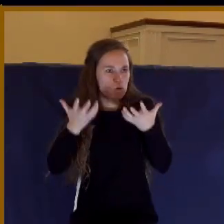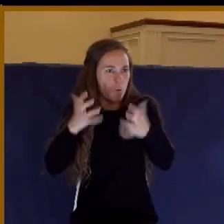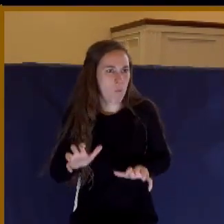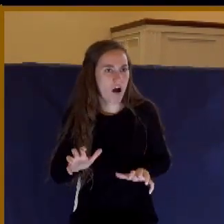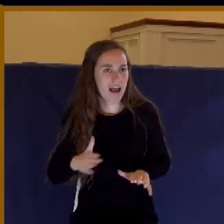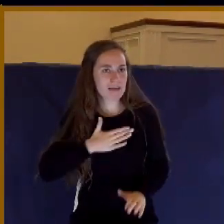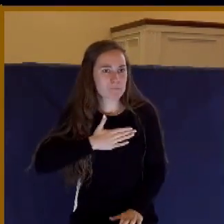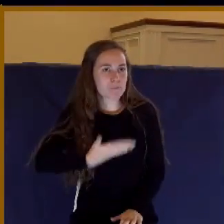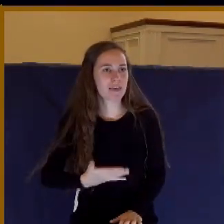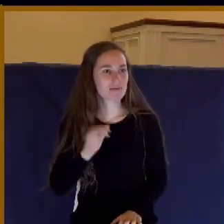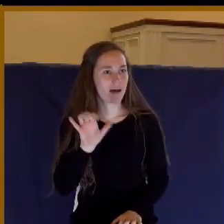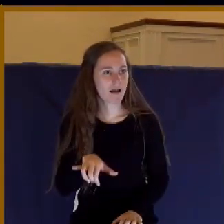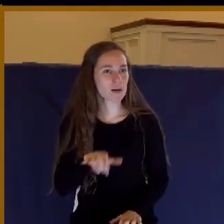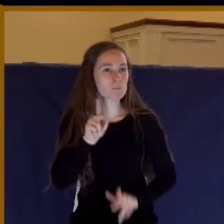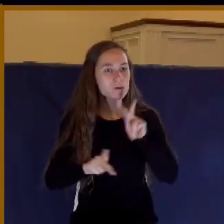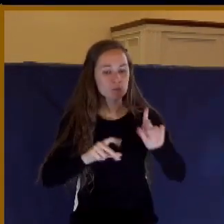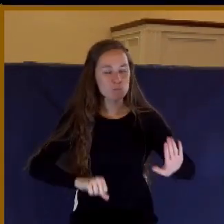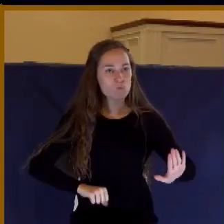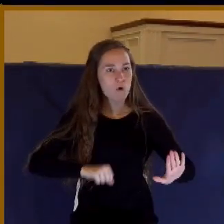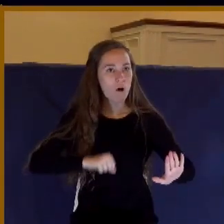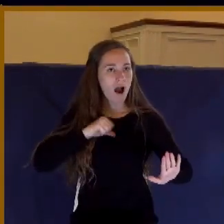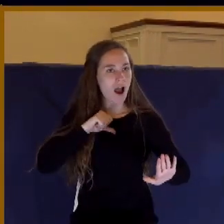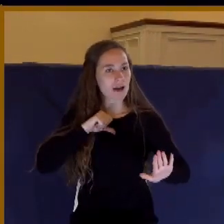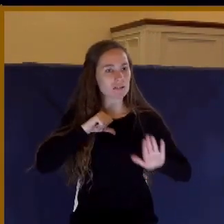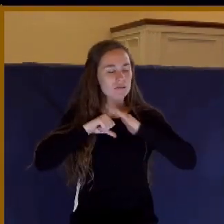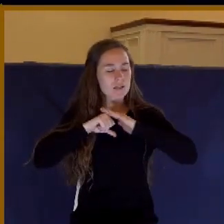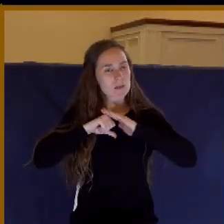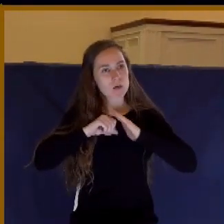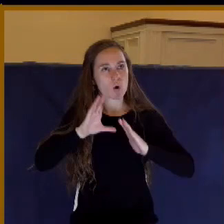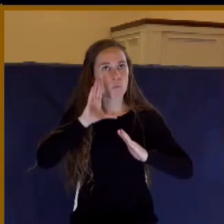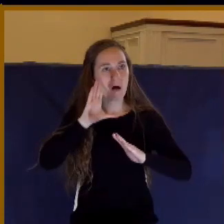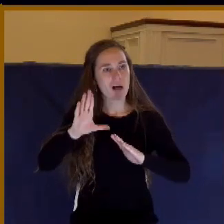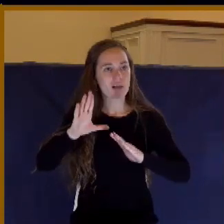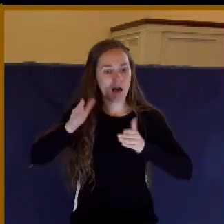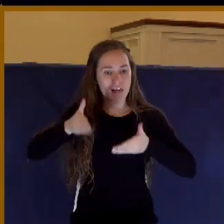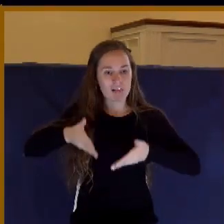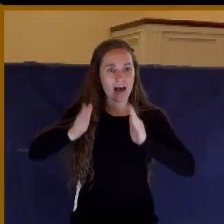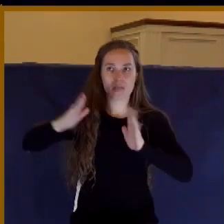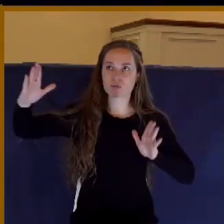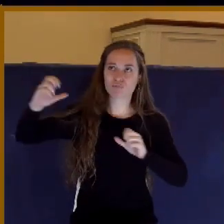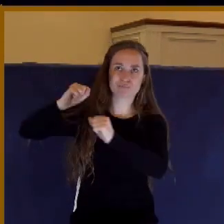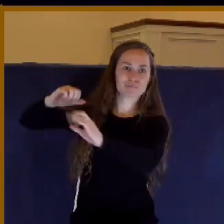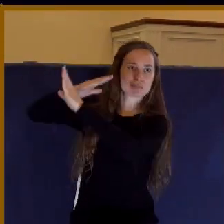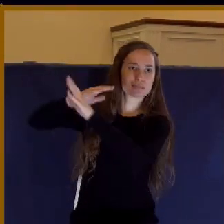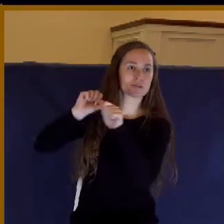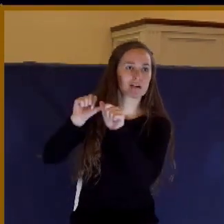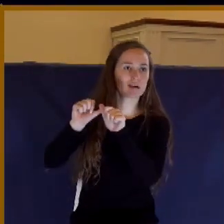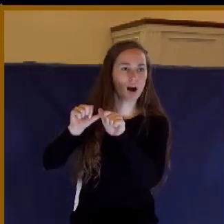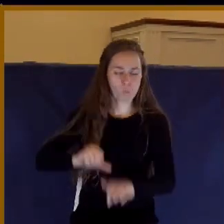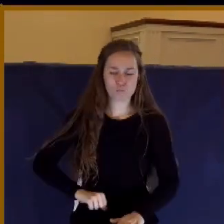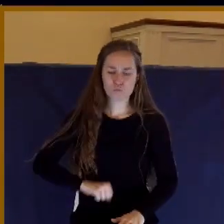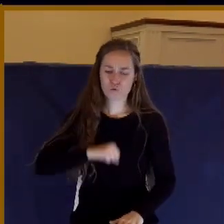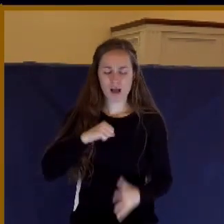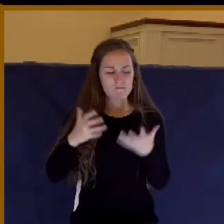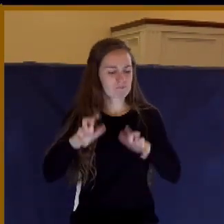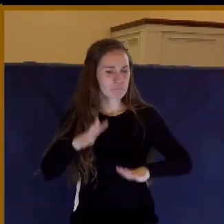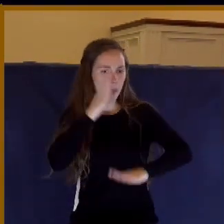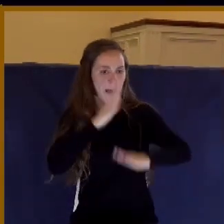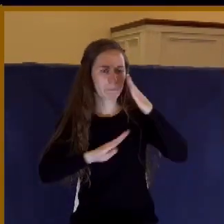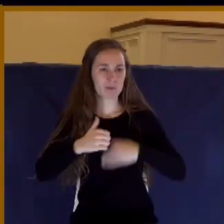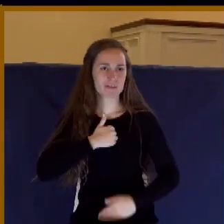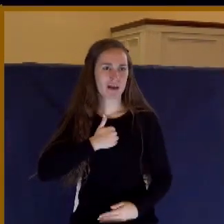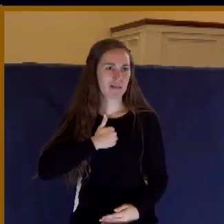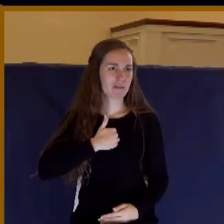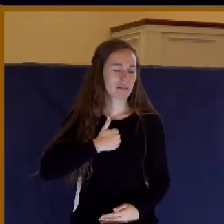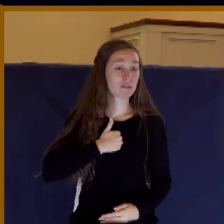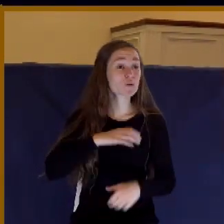Their pride will not allow them to humble themselves and to repent. So what does the church do? Well,